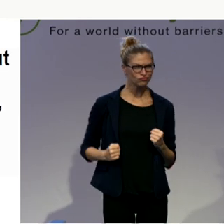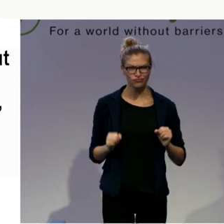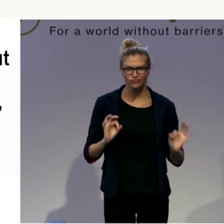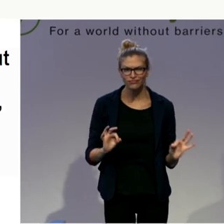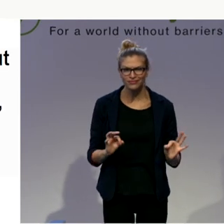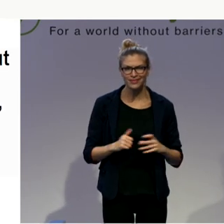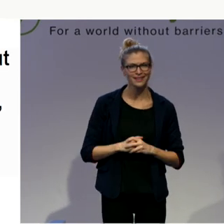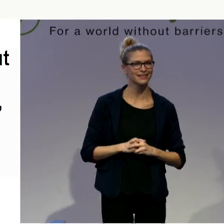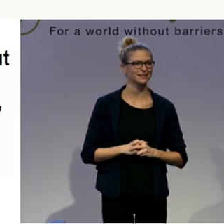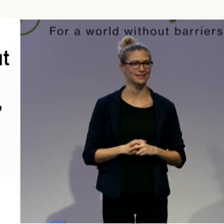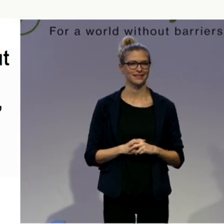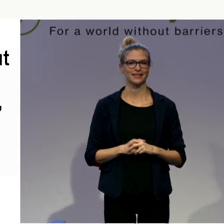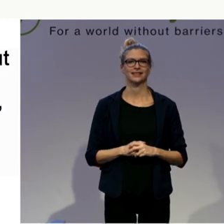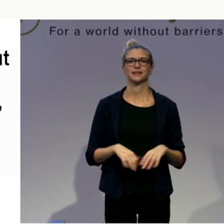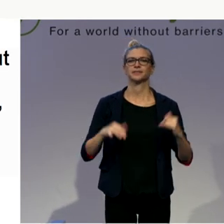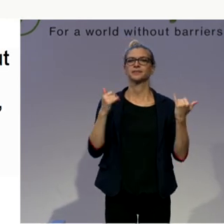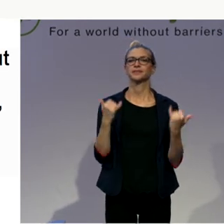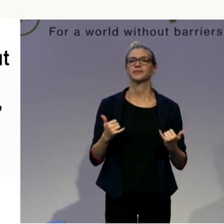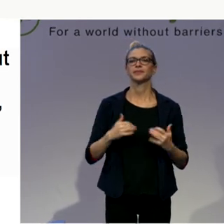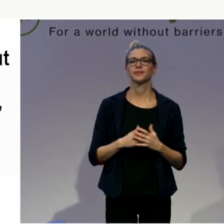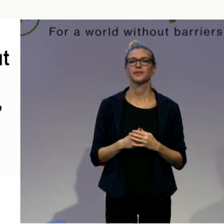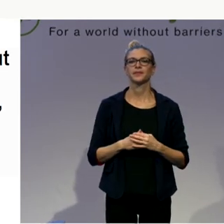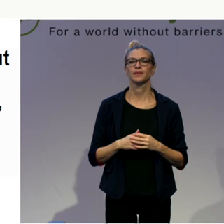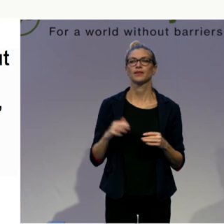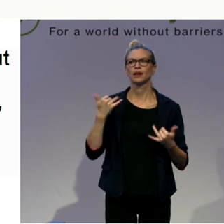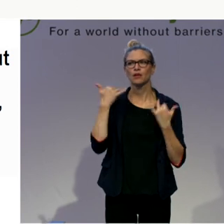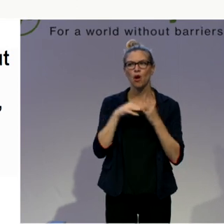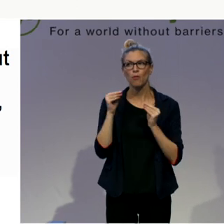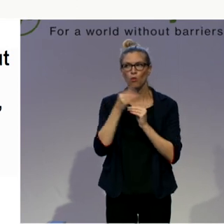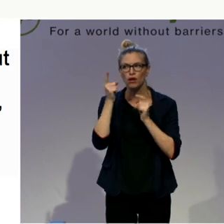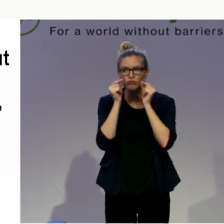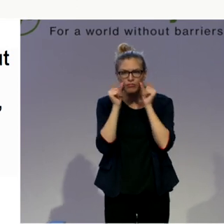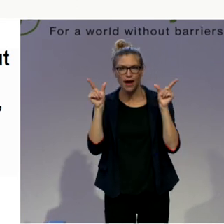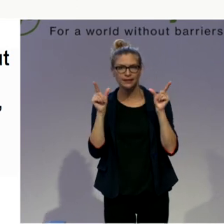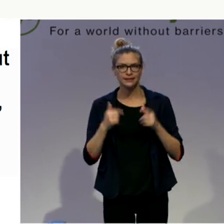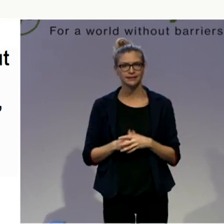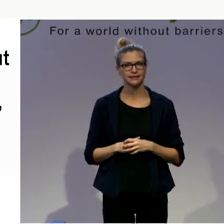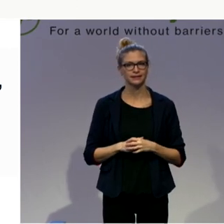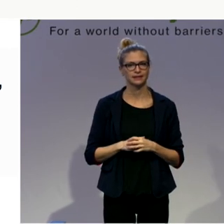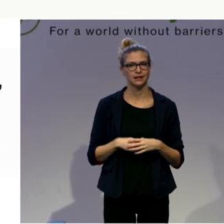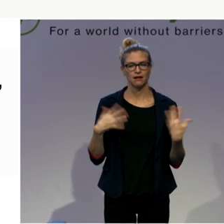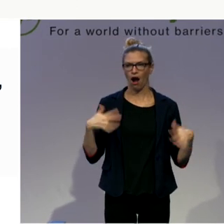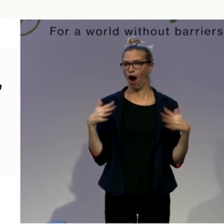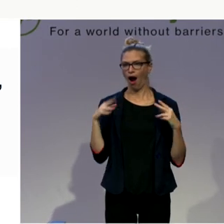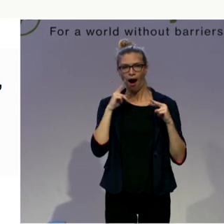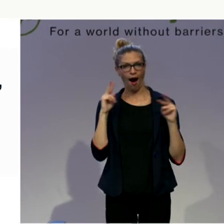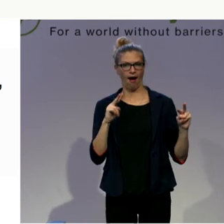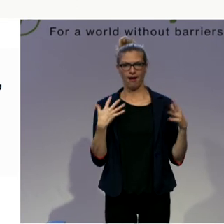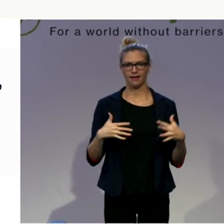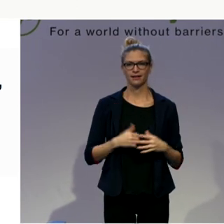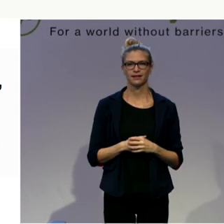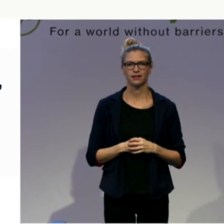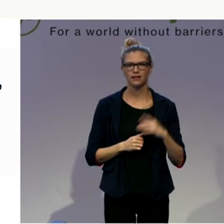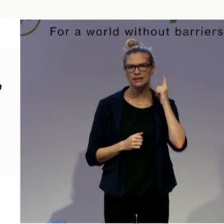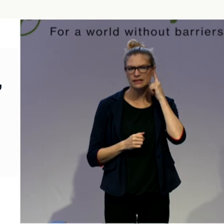we have another surprise for you this morning just to get you fully present in this room. So you can hear there's some noise